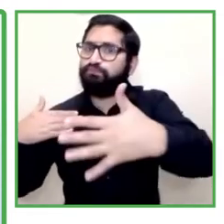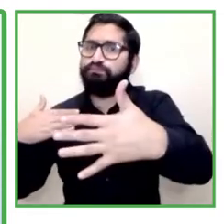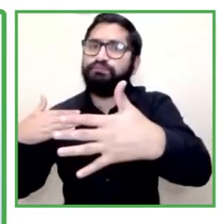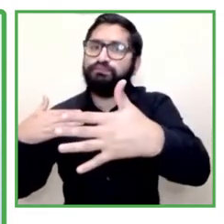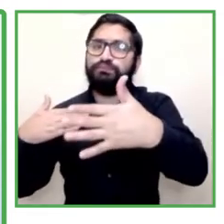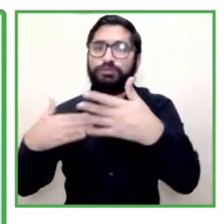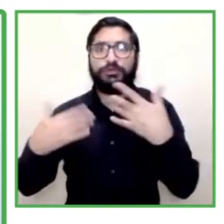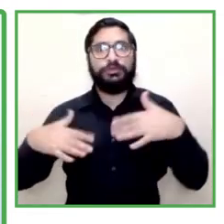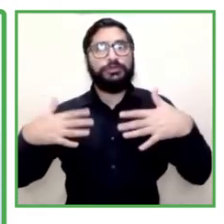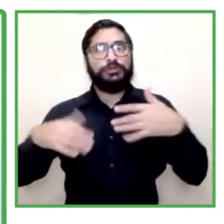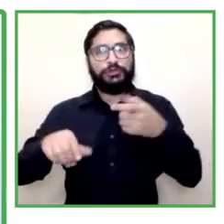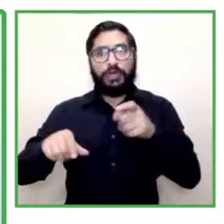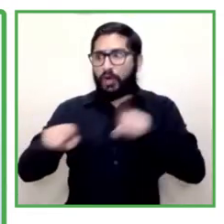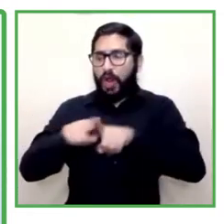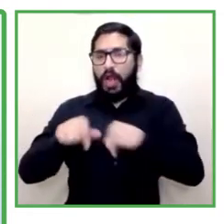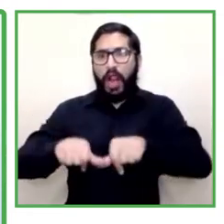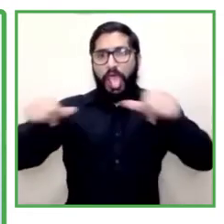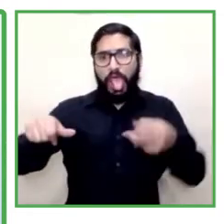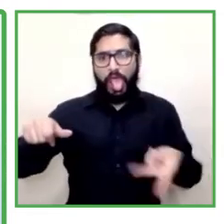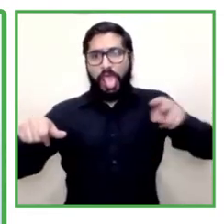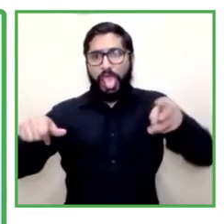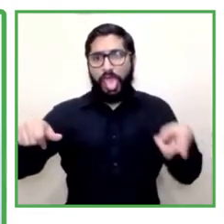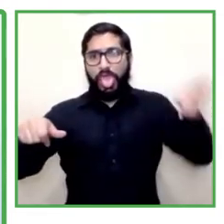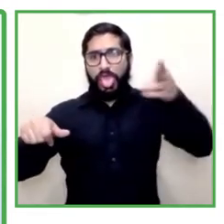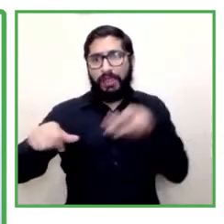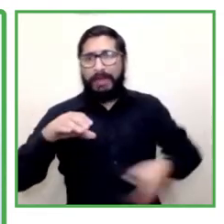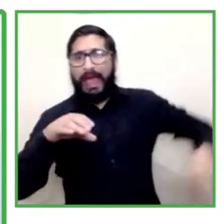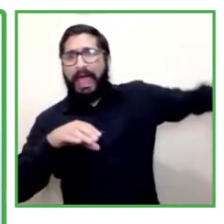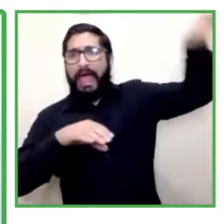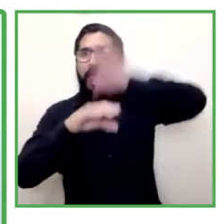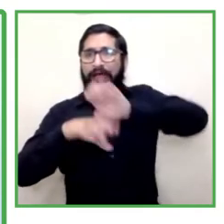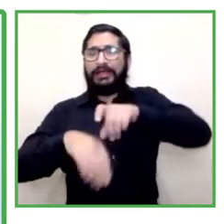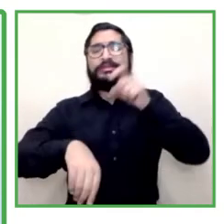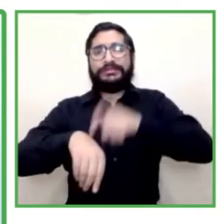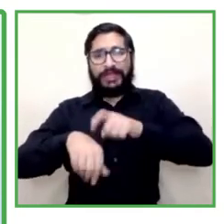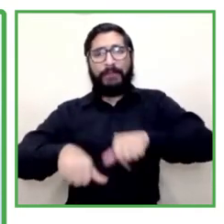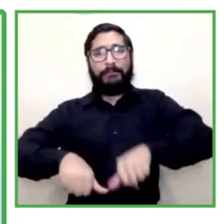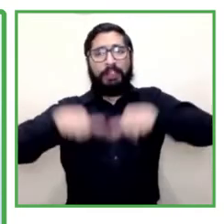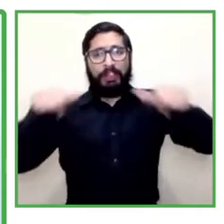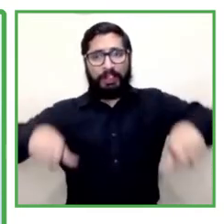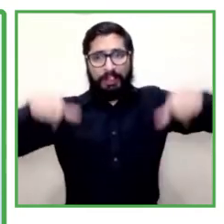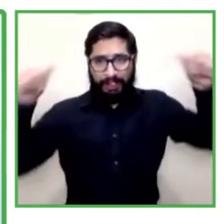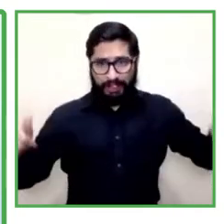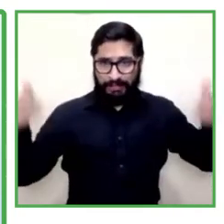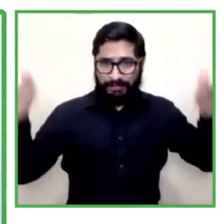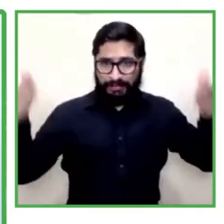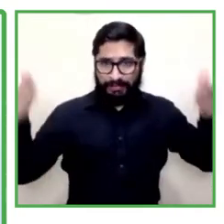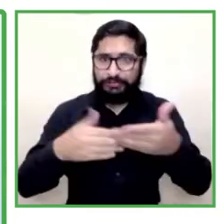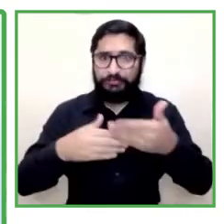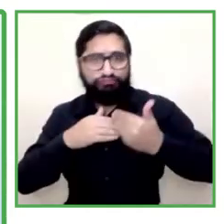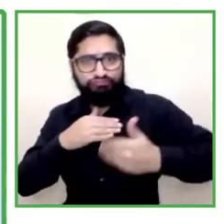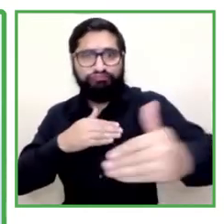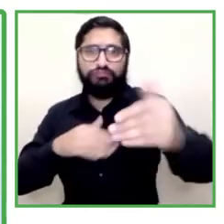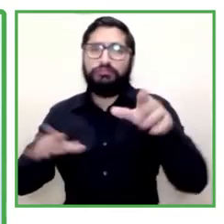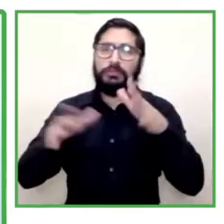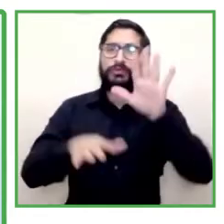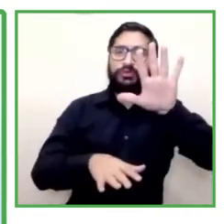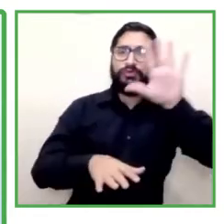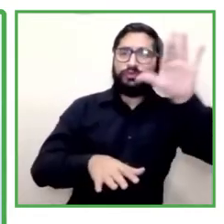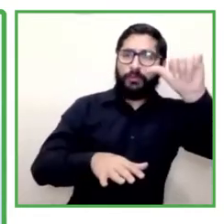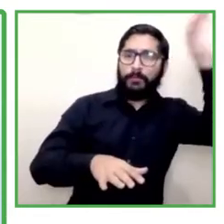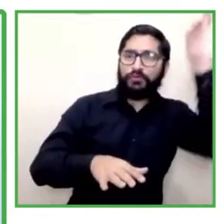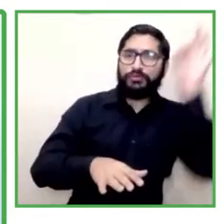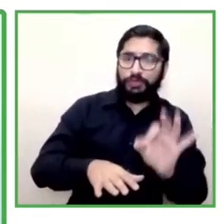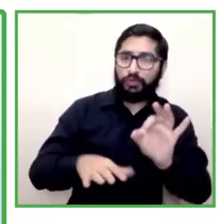was in reaching almost 30 there was an independent follow-up that accounted for 56 of our participants